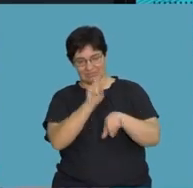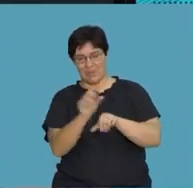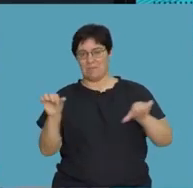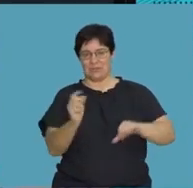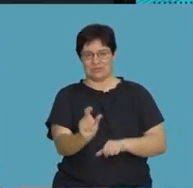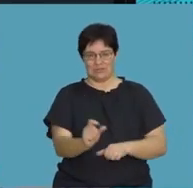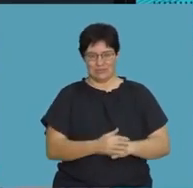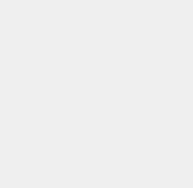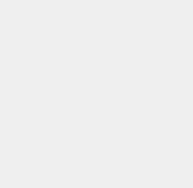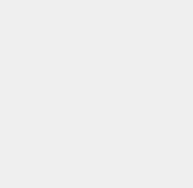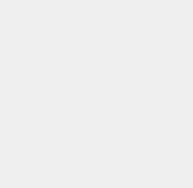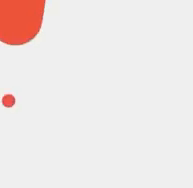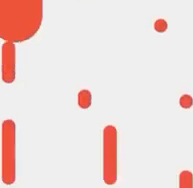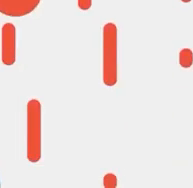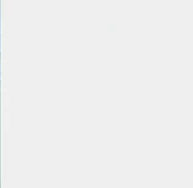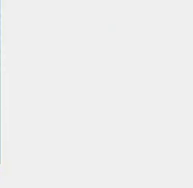tuned. I'll be back.